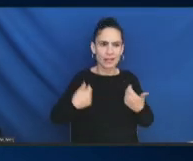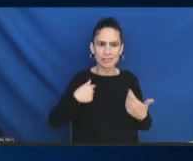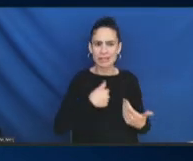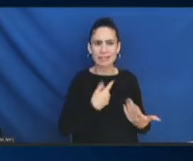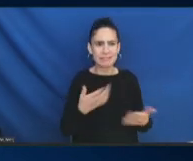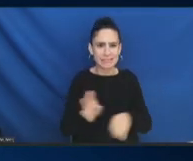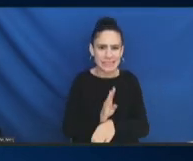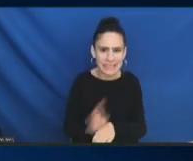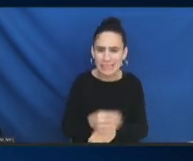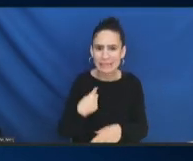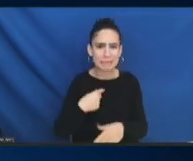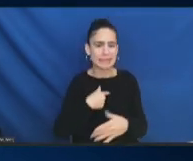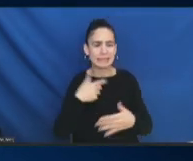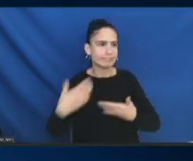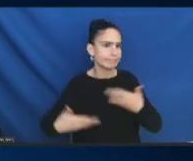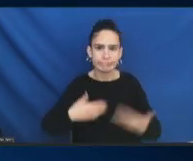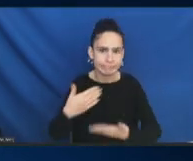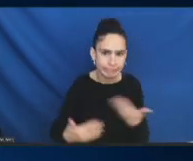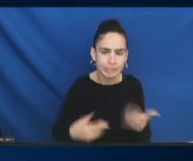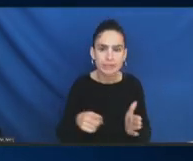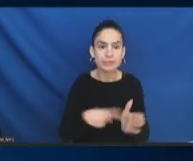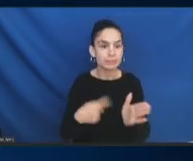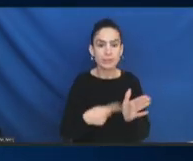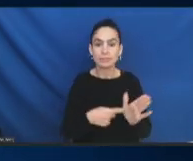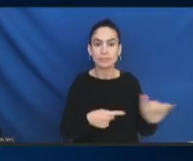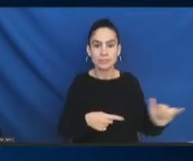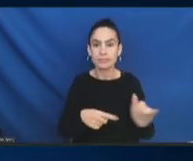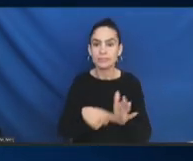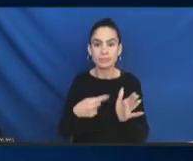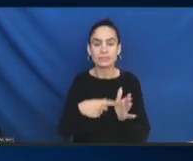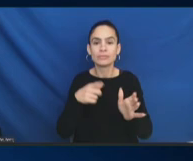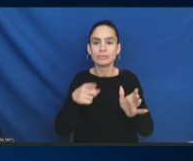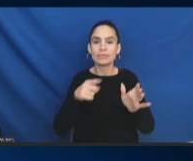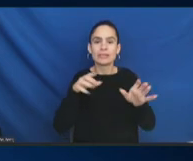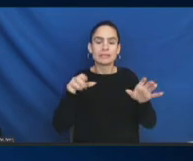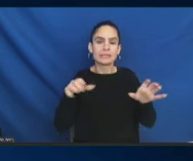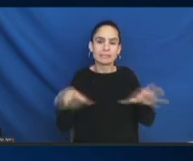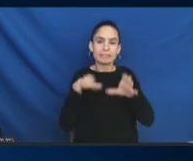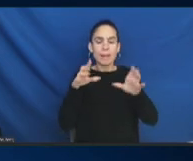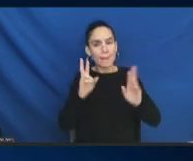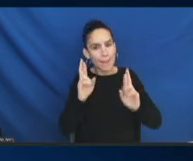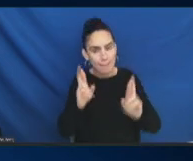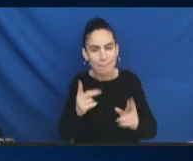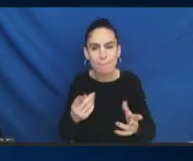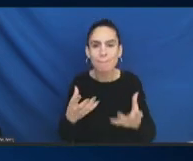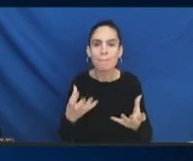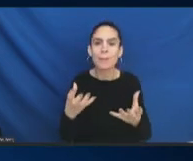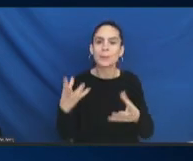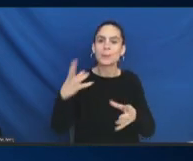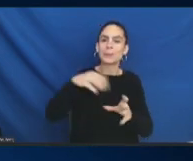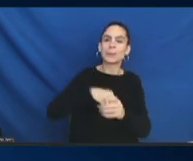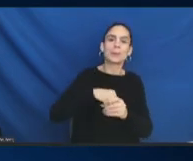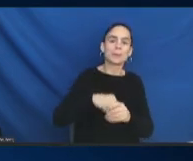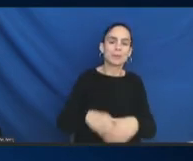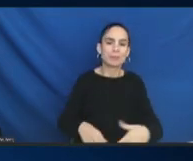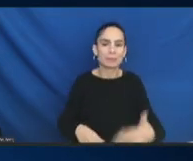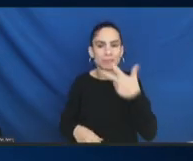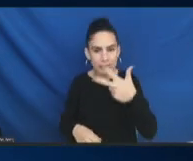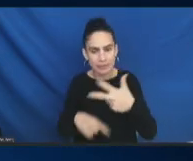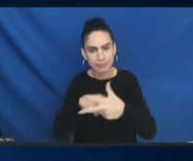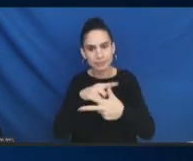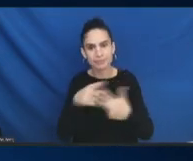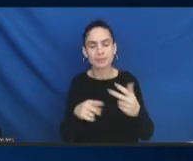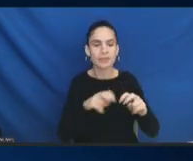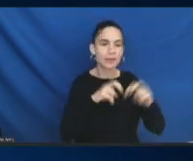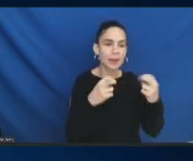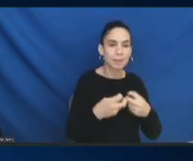people might not be as active as they hope to be today, and they wanted to be on three committees. But at the end of the day, they might just end up being really active with